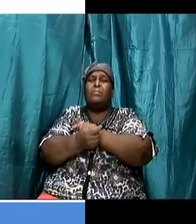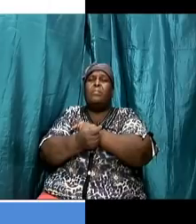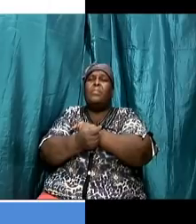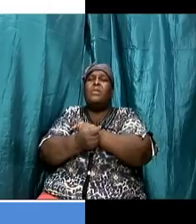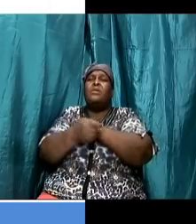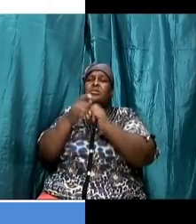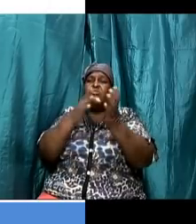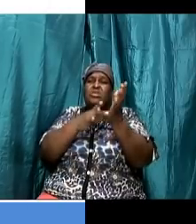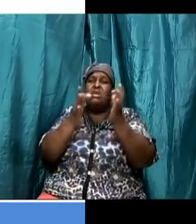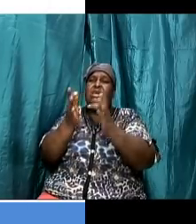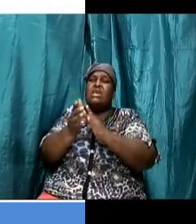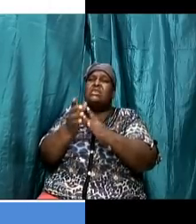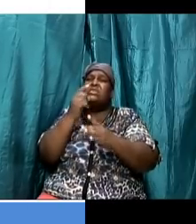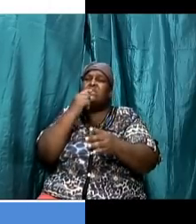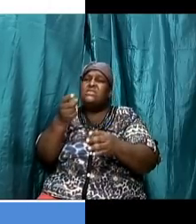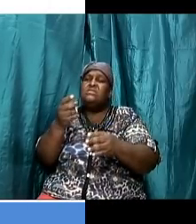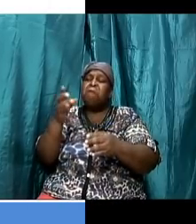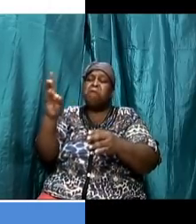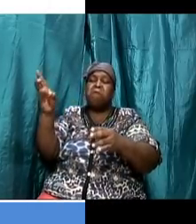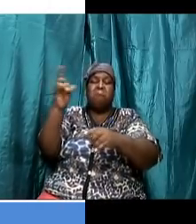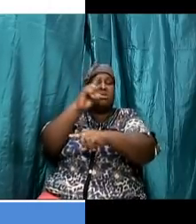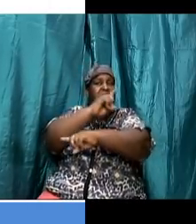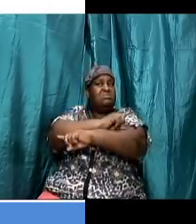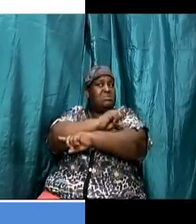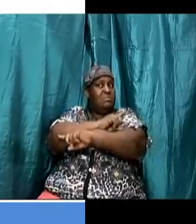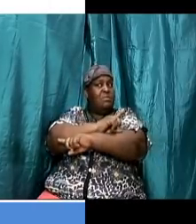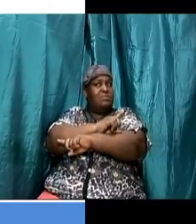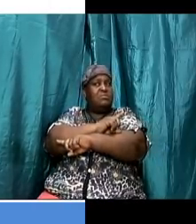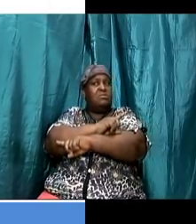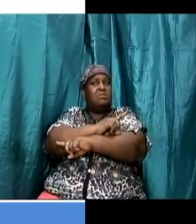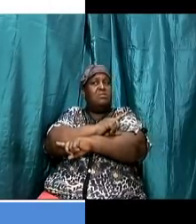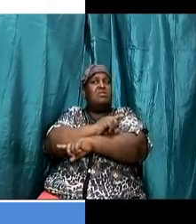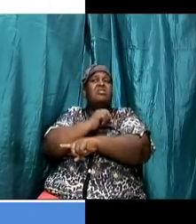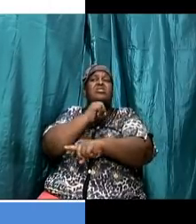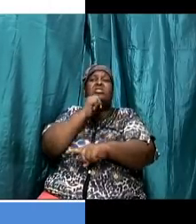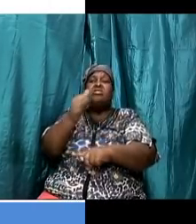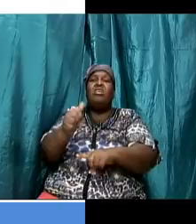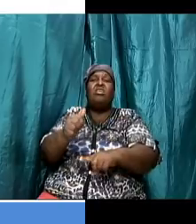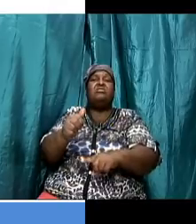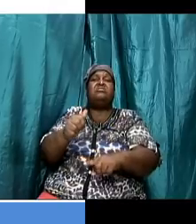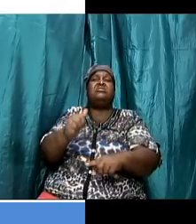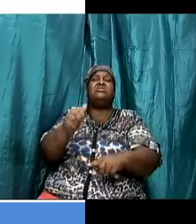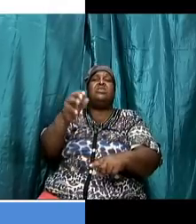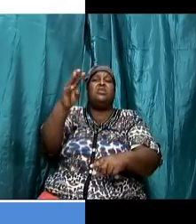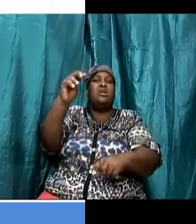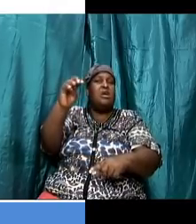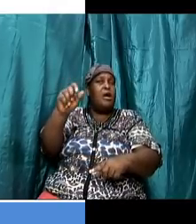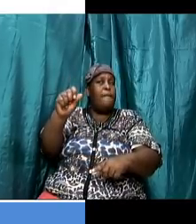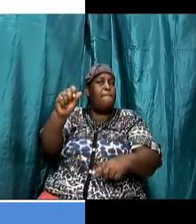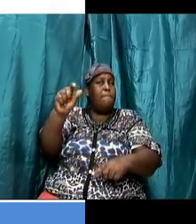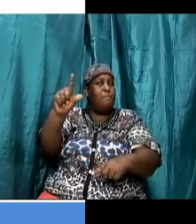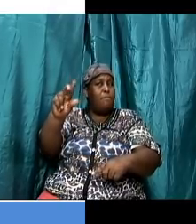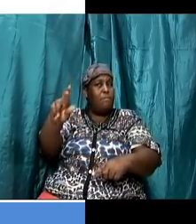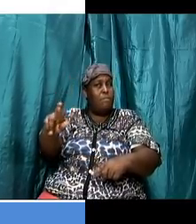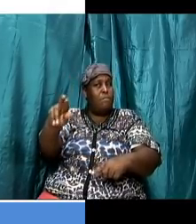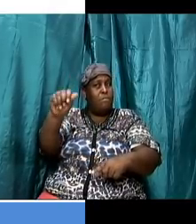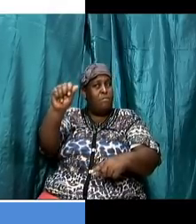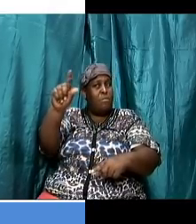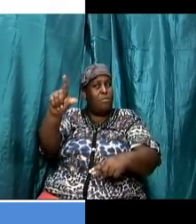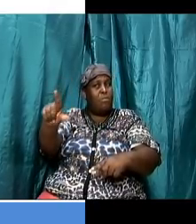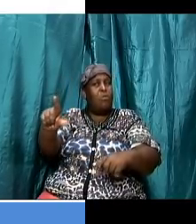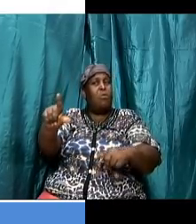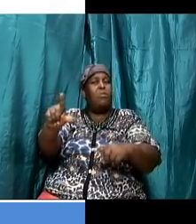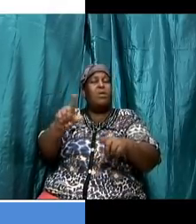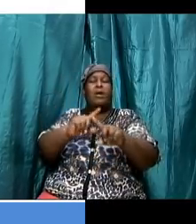point clearly that the sabbath was not a moral absolute which cannot be broken